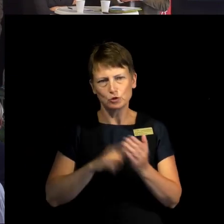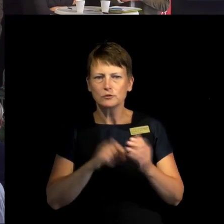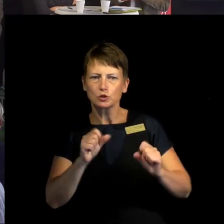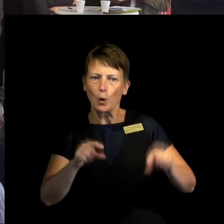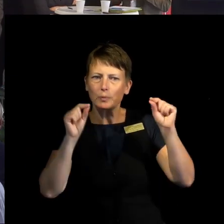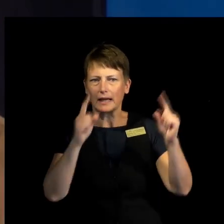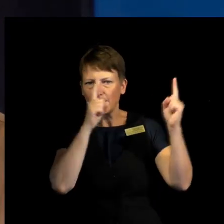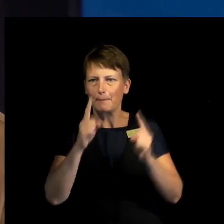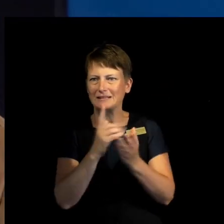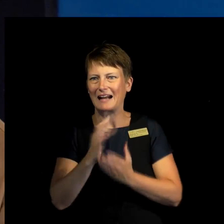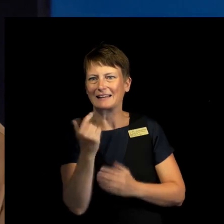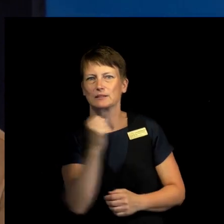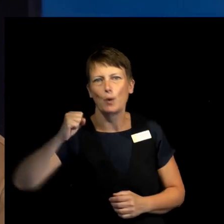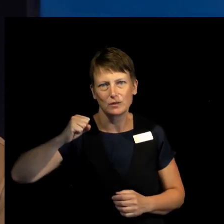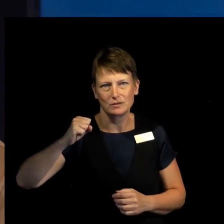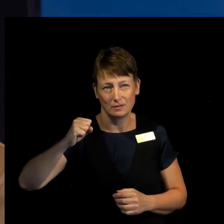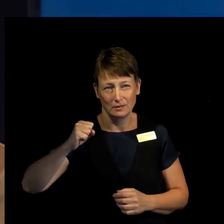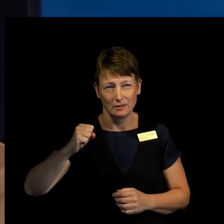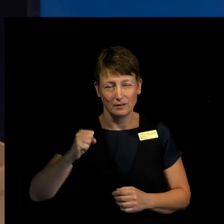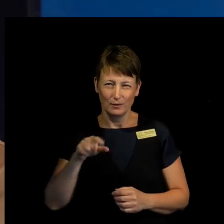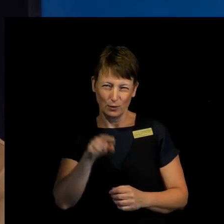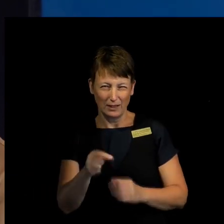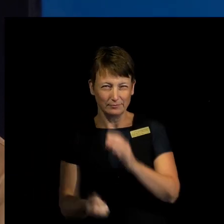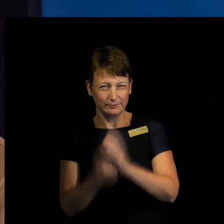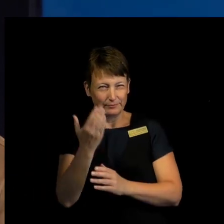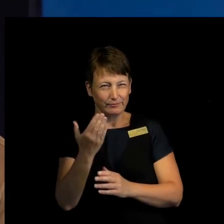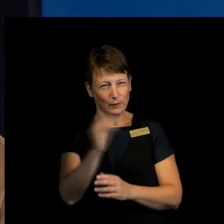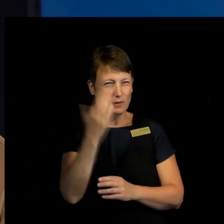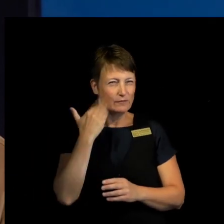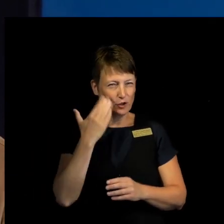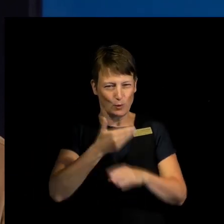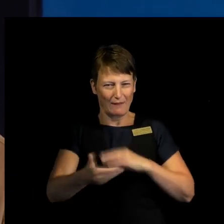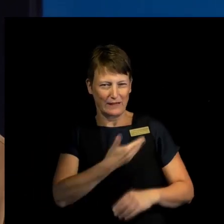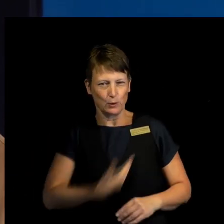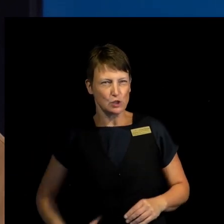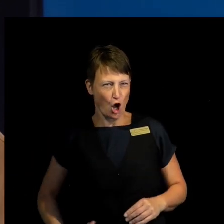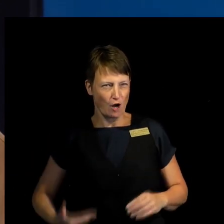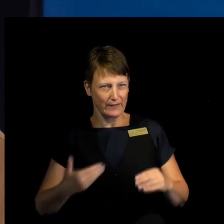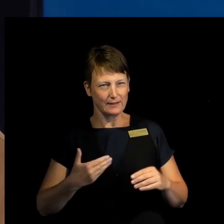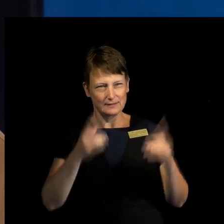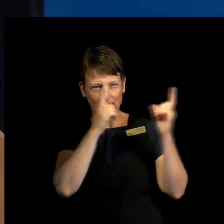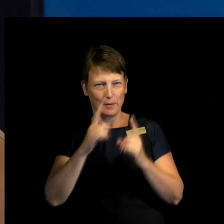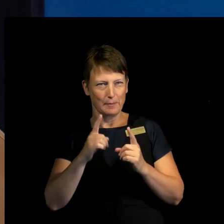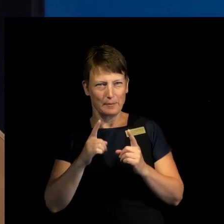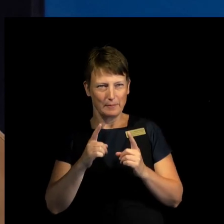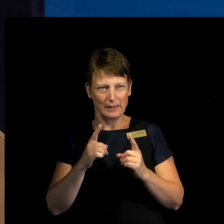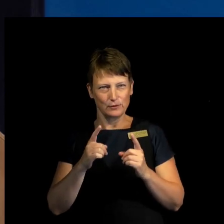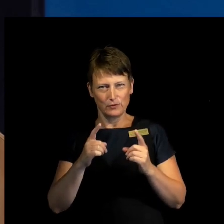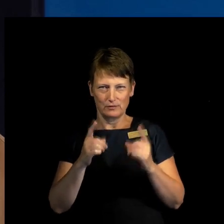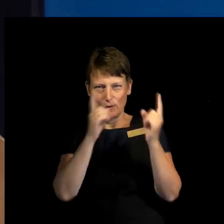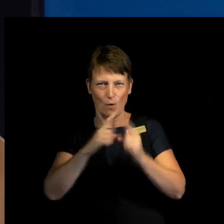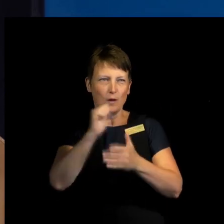that was set up in 2000 after we saw the genocide in the former Yugoslavia. It was just set up to deal with war crimes.